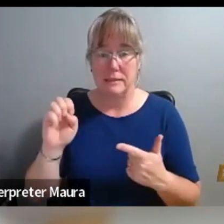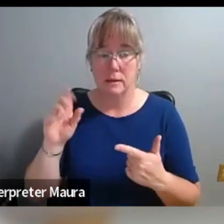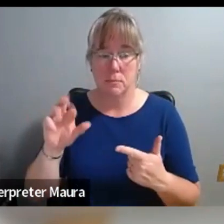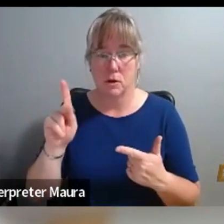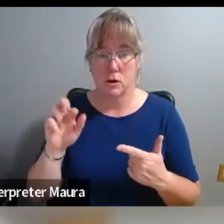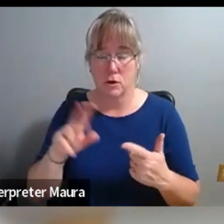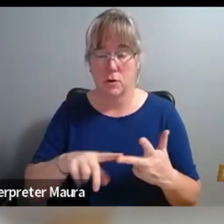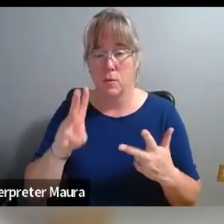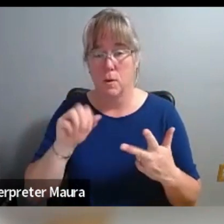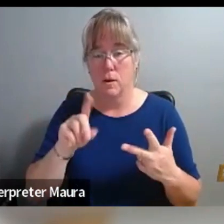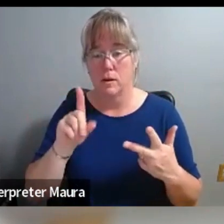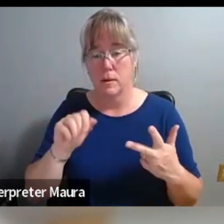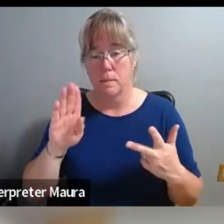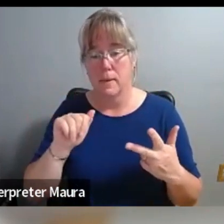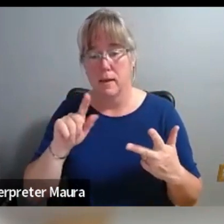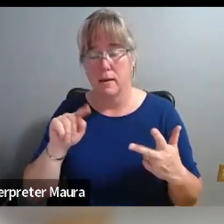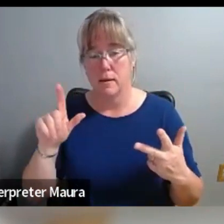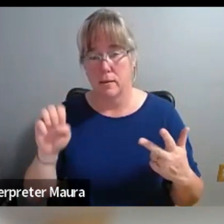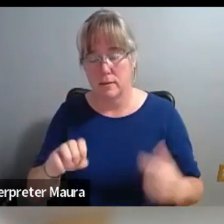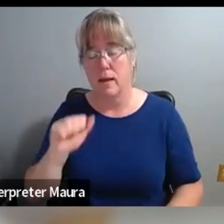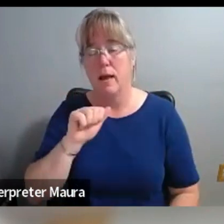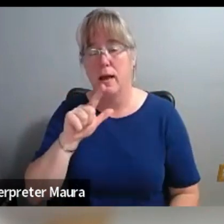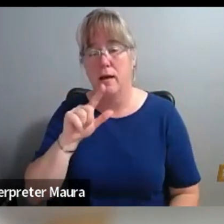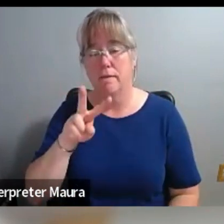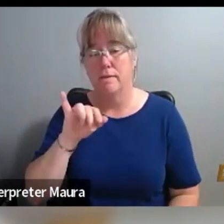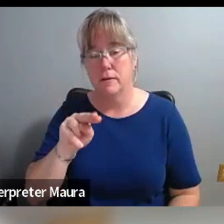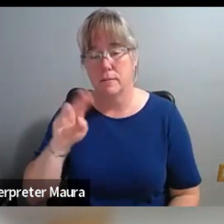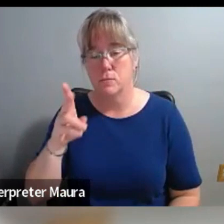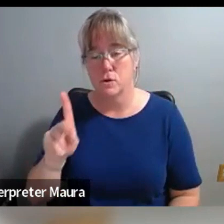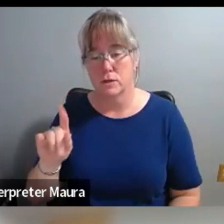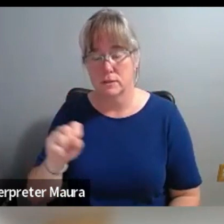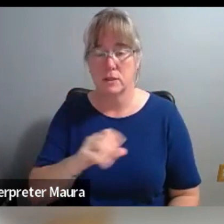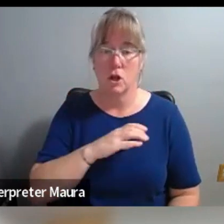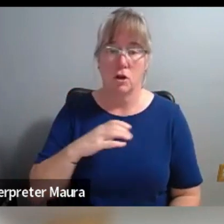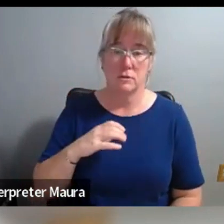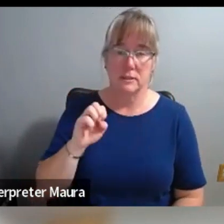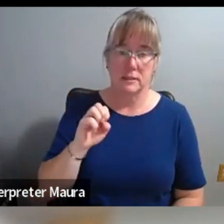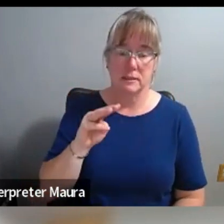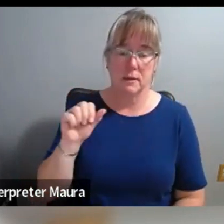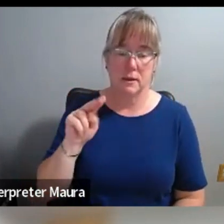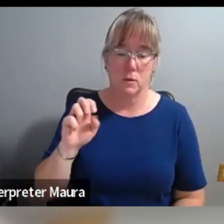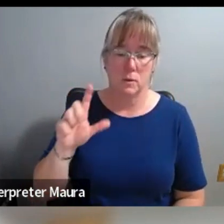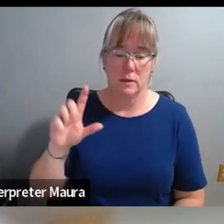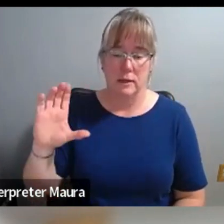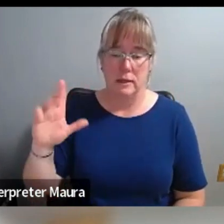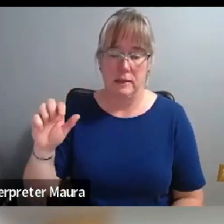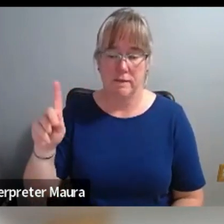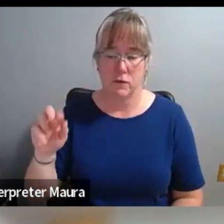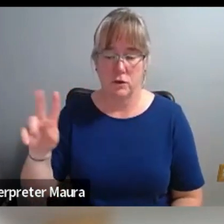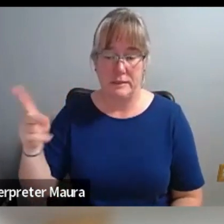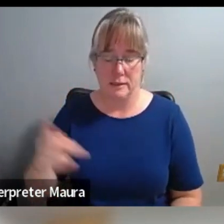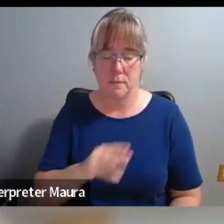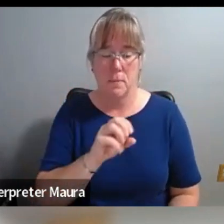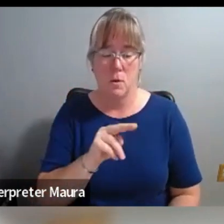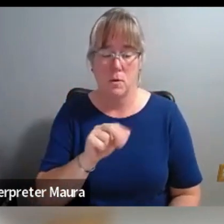Wanda Battle, Alvin Brooks, Congressman Emanuel Cleaver II, Mona Cliff,